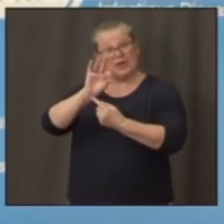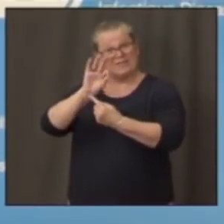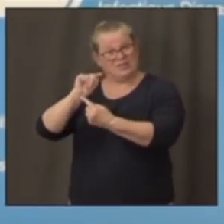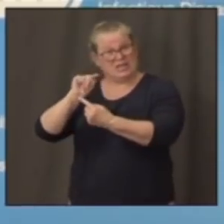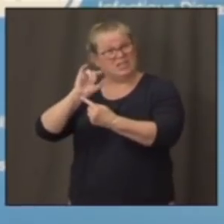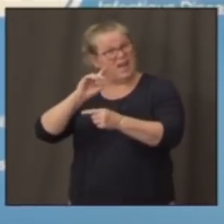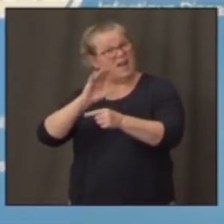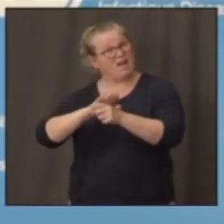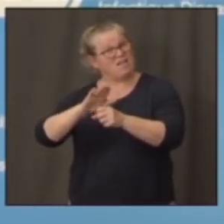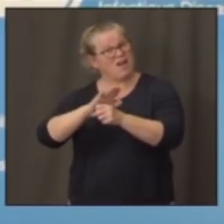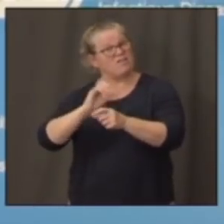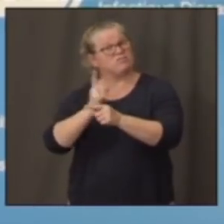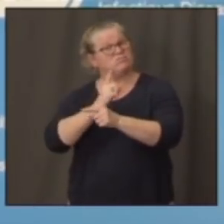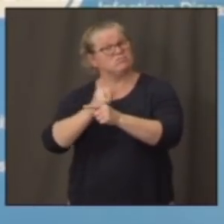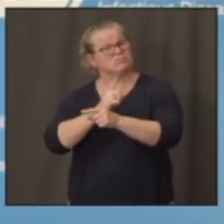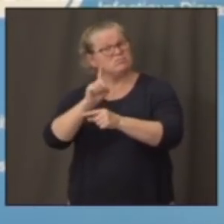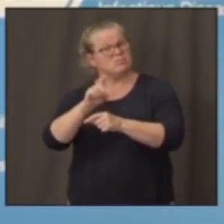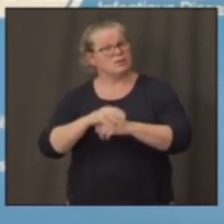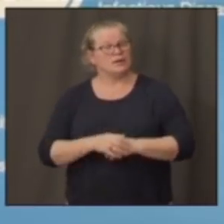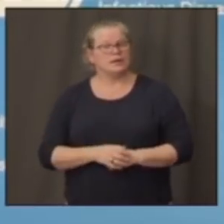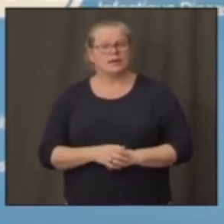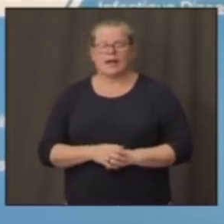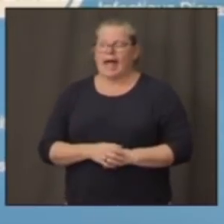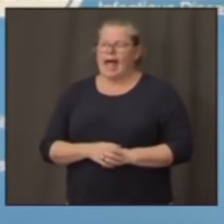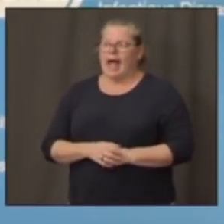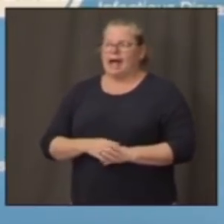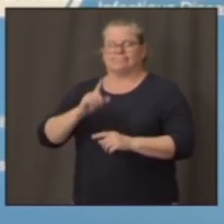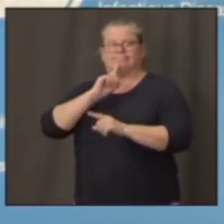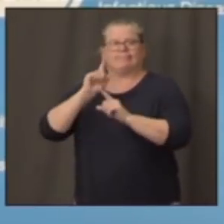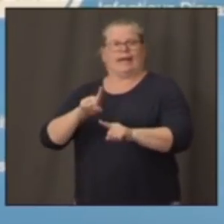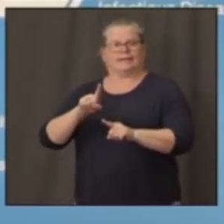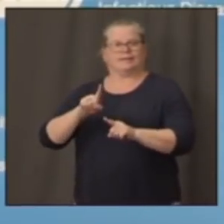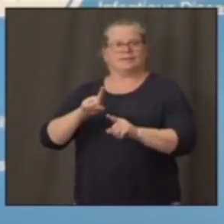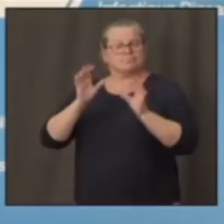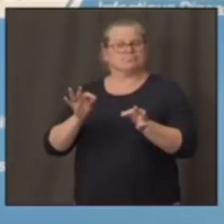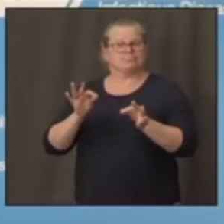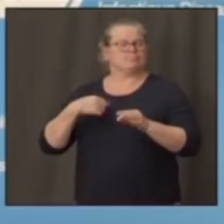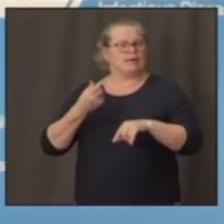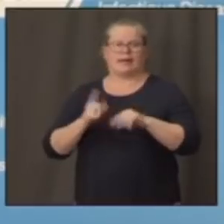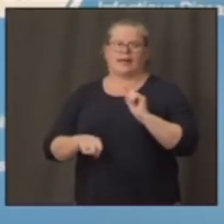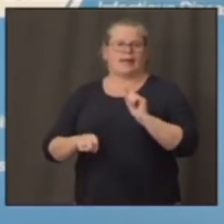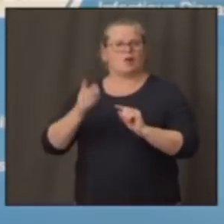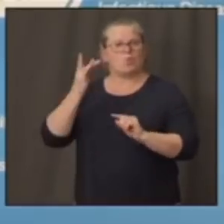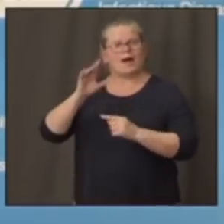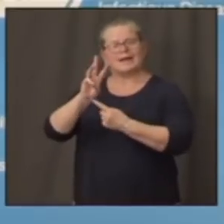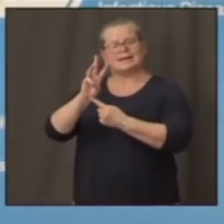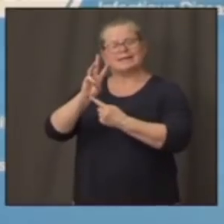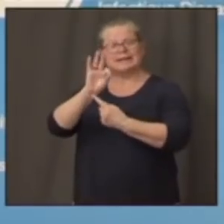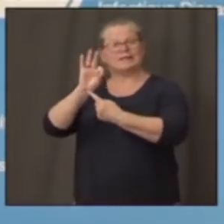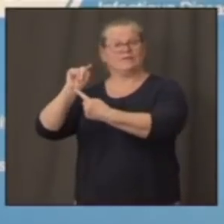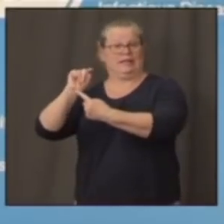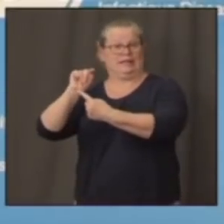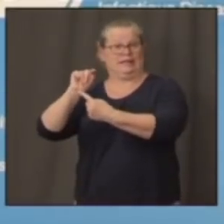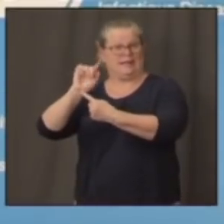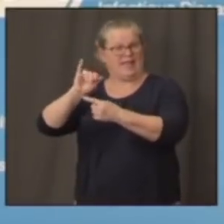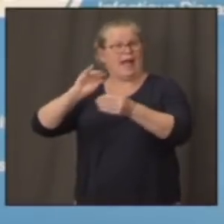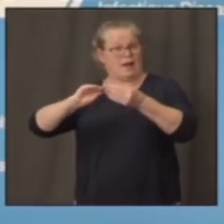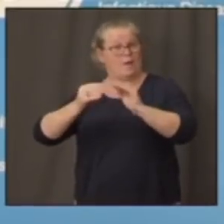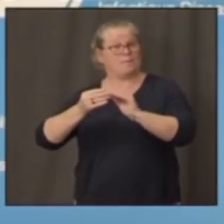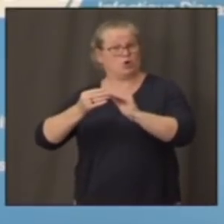definitive answer there because six feet is kind of an empiric determination based on